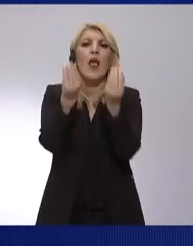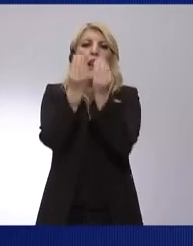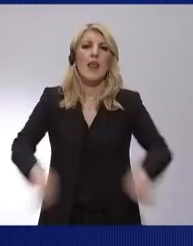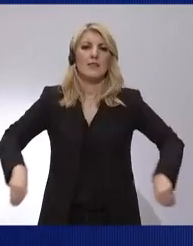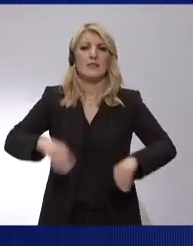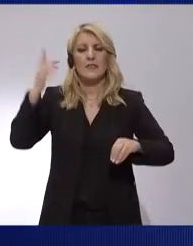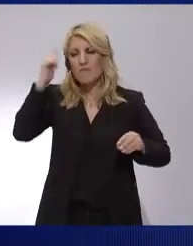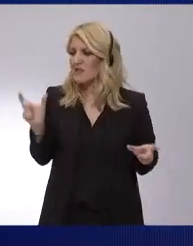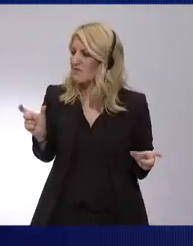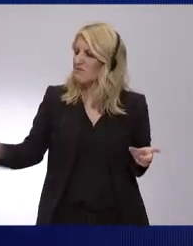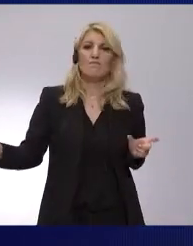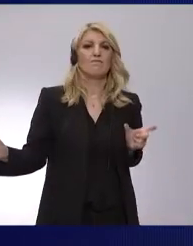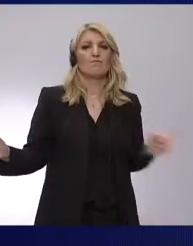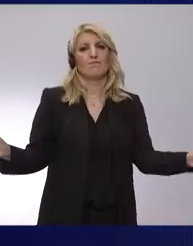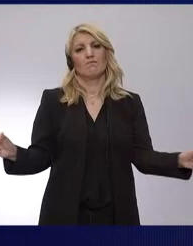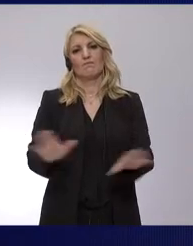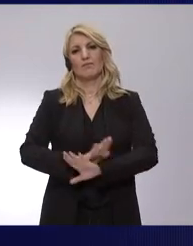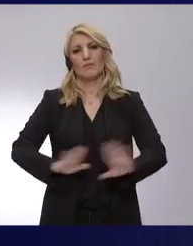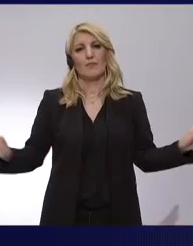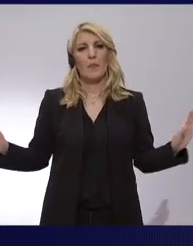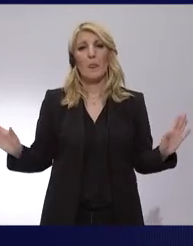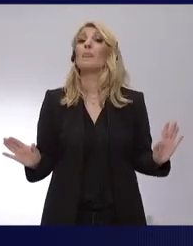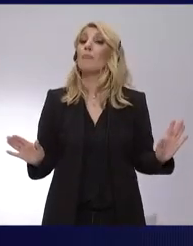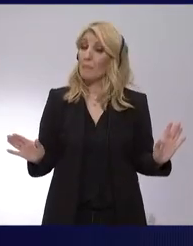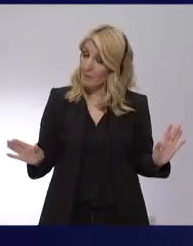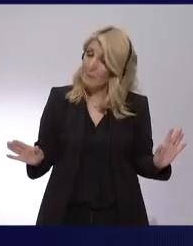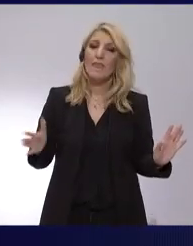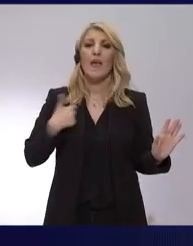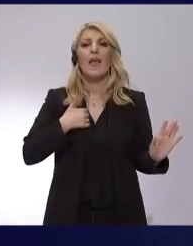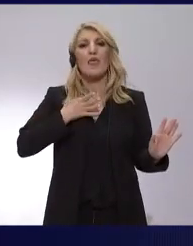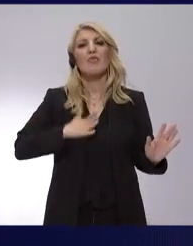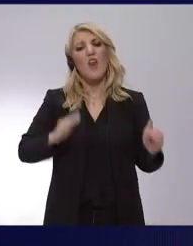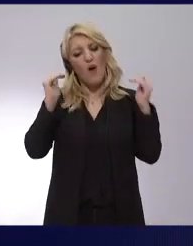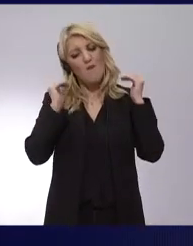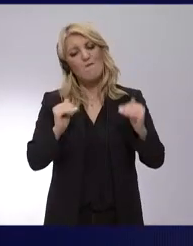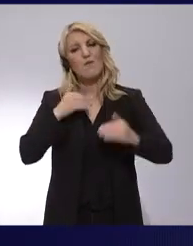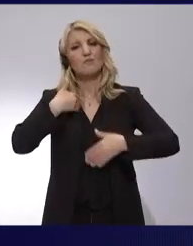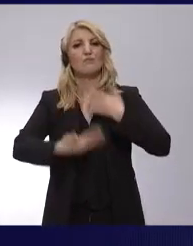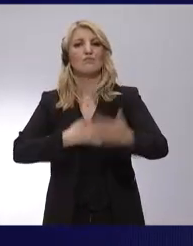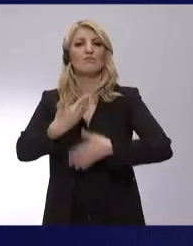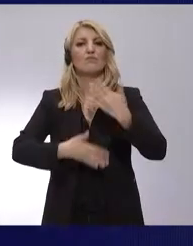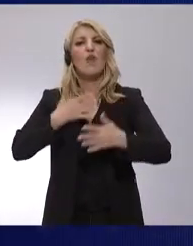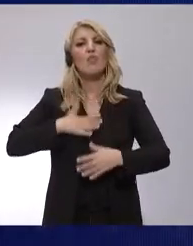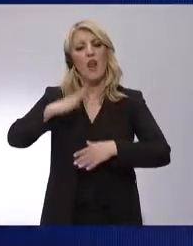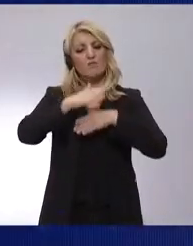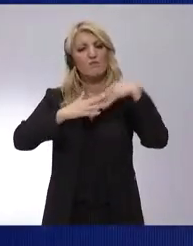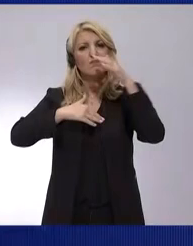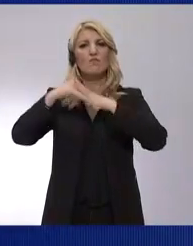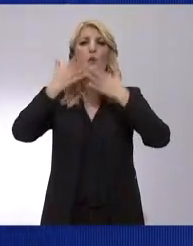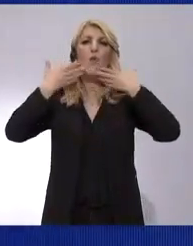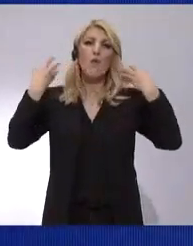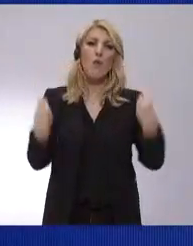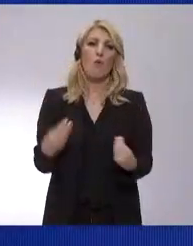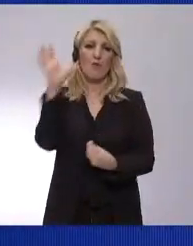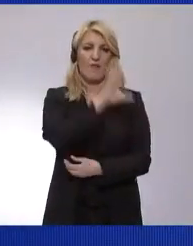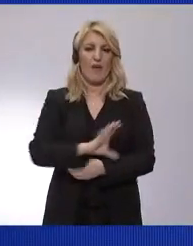how the EPP will continue to build our Europa. Let me talk today about two priorities for the next upcoming five